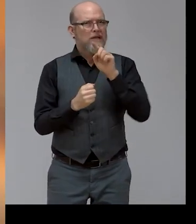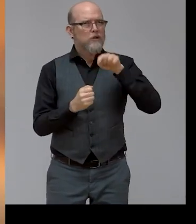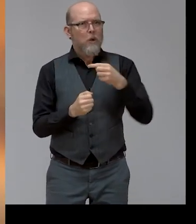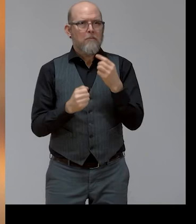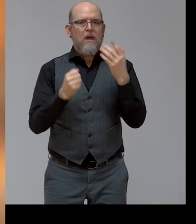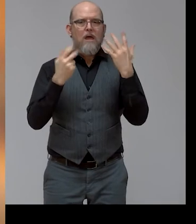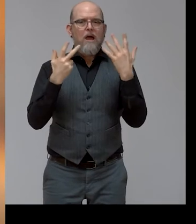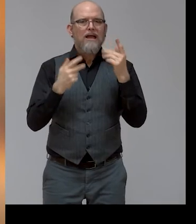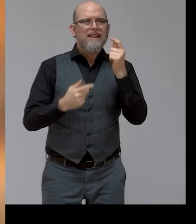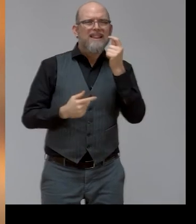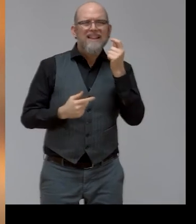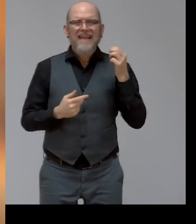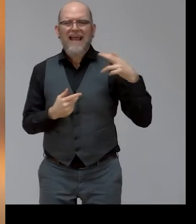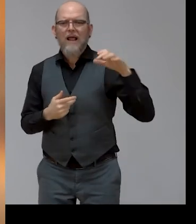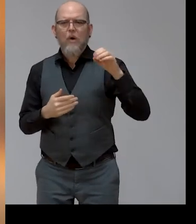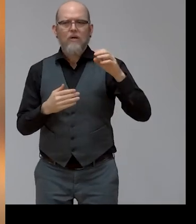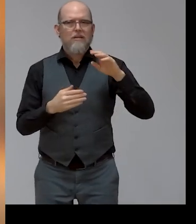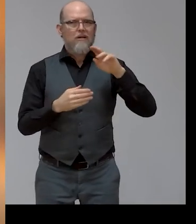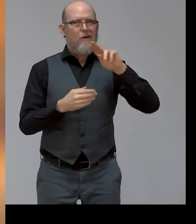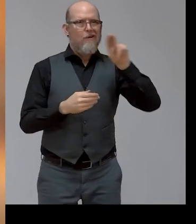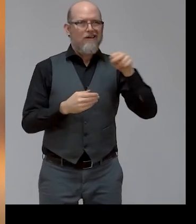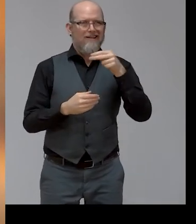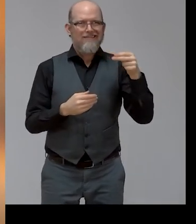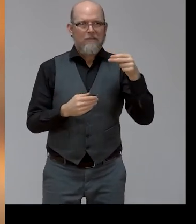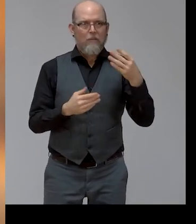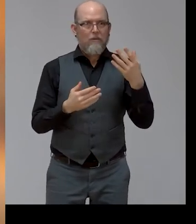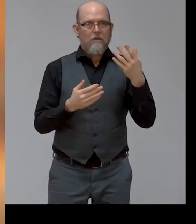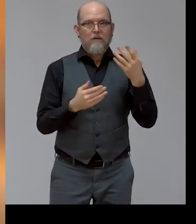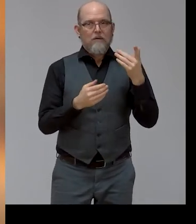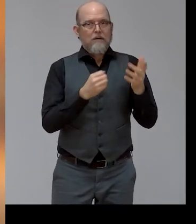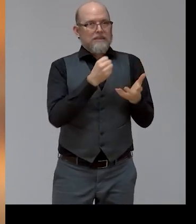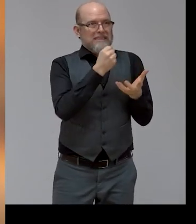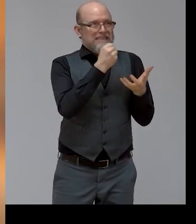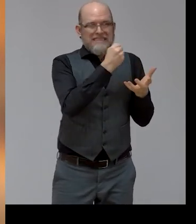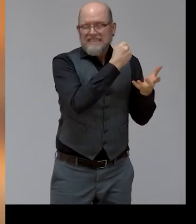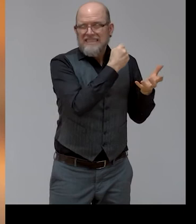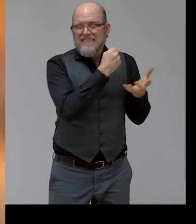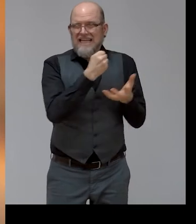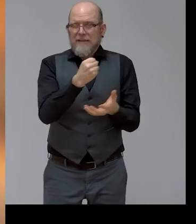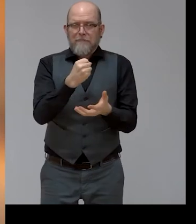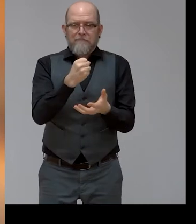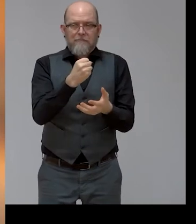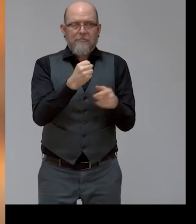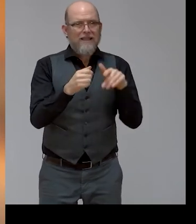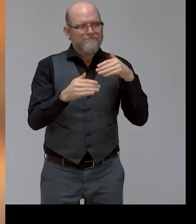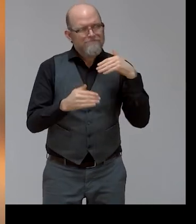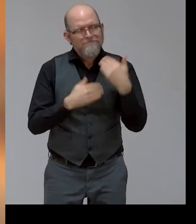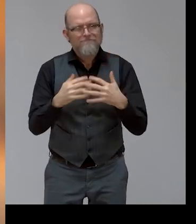shapes and forms to make this happen. The recovery should be driven by